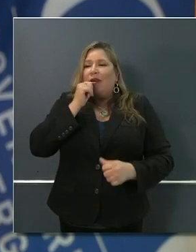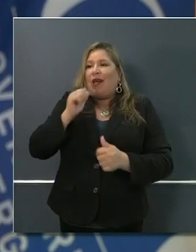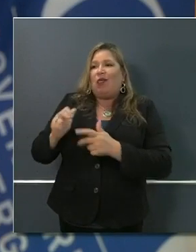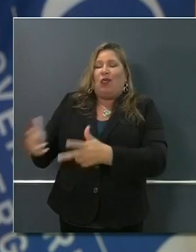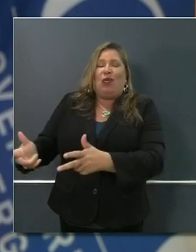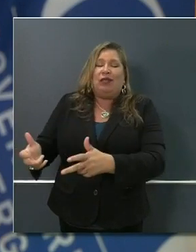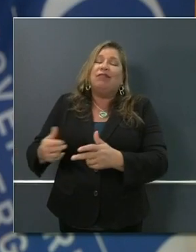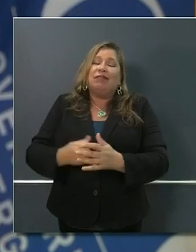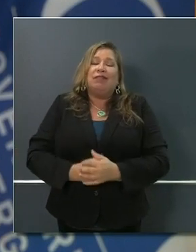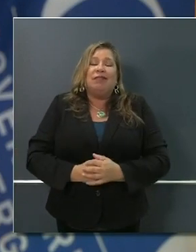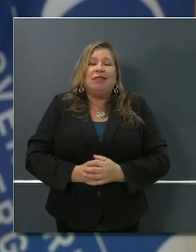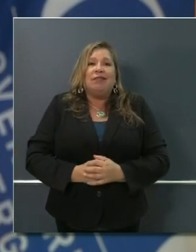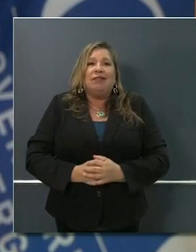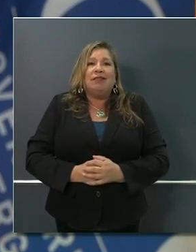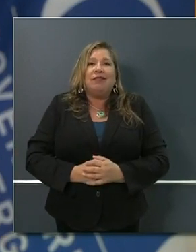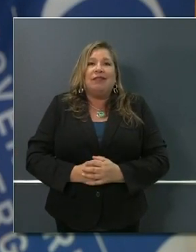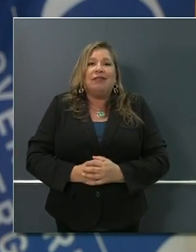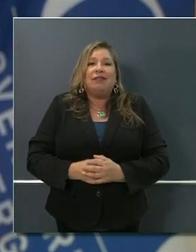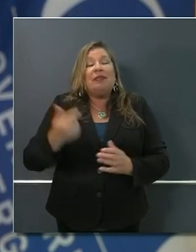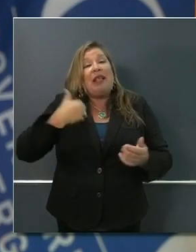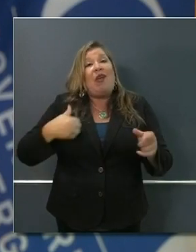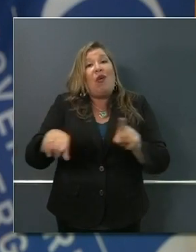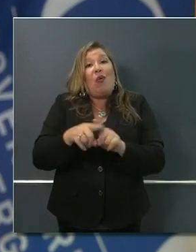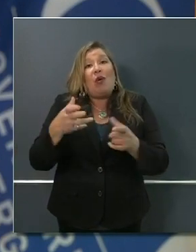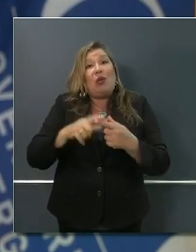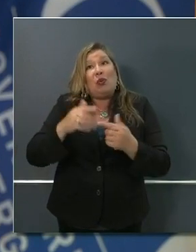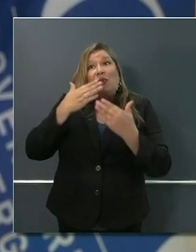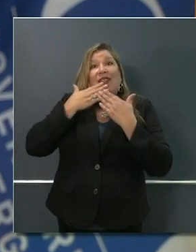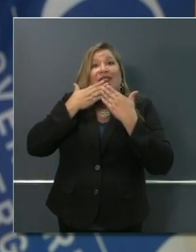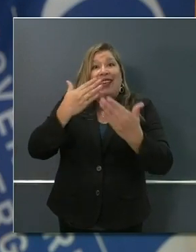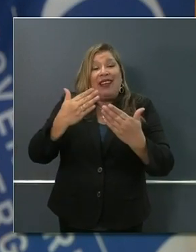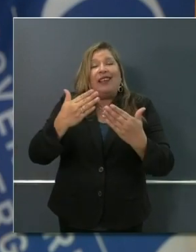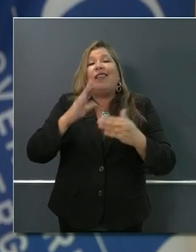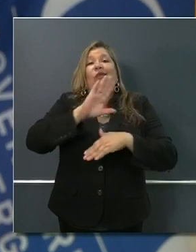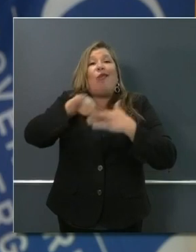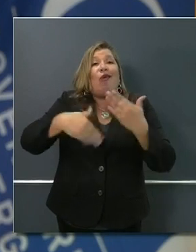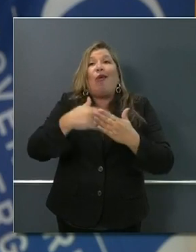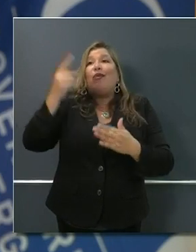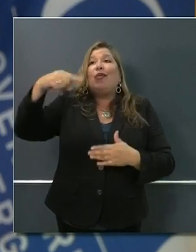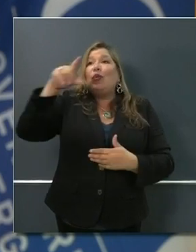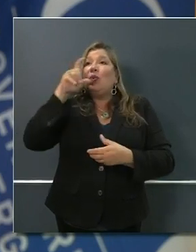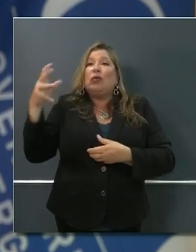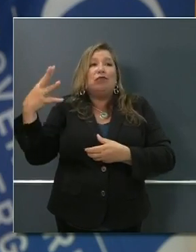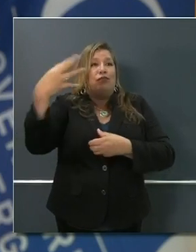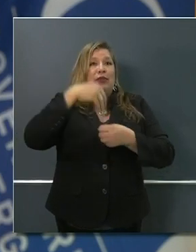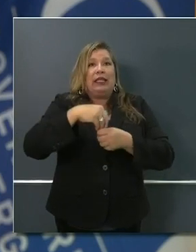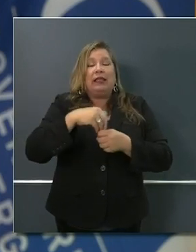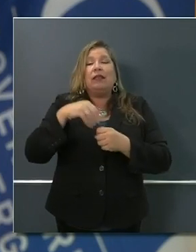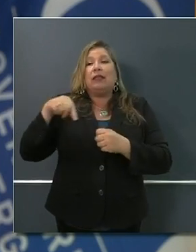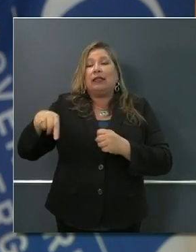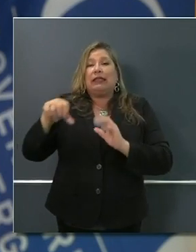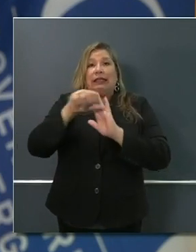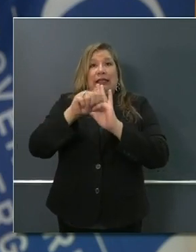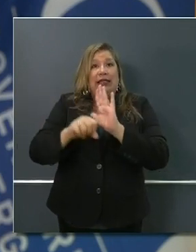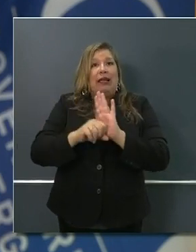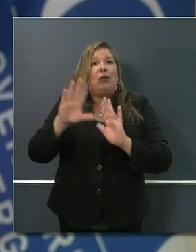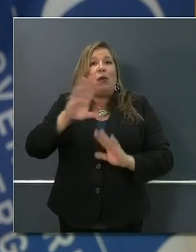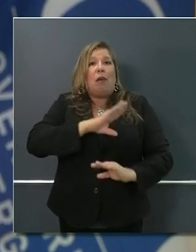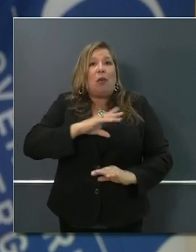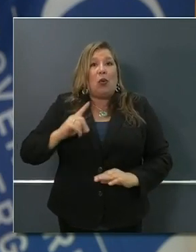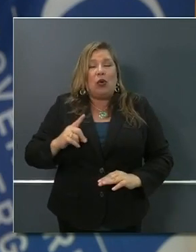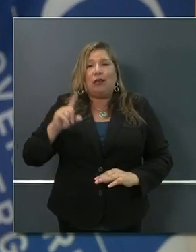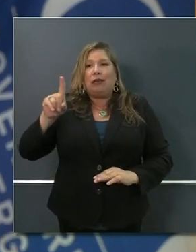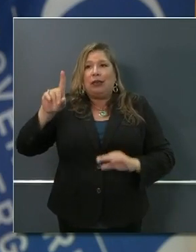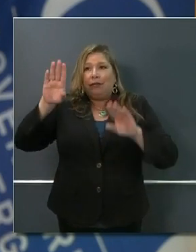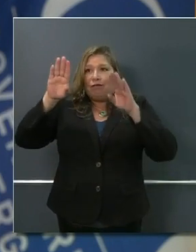I also want to thank the people on our state board who have a standing task force around food